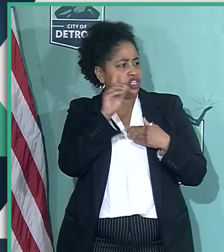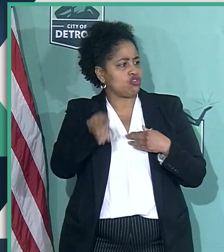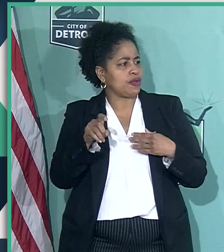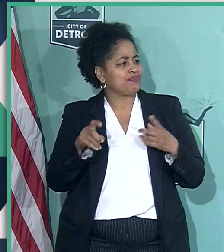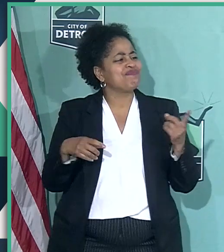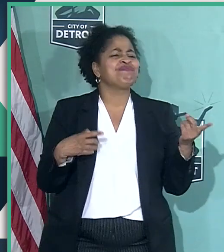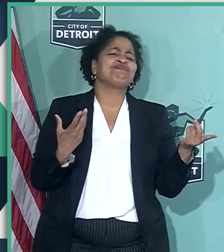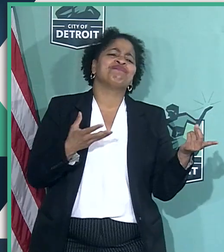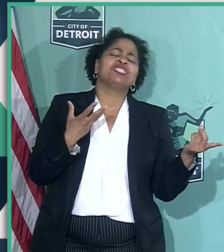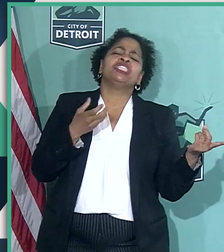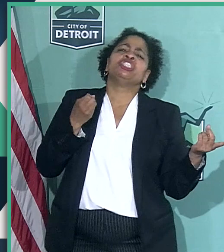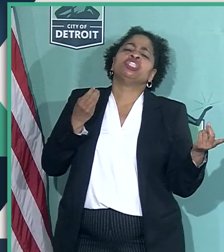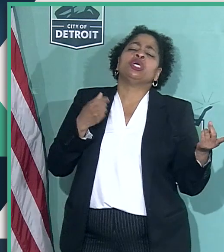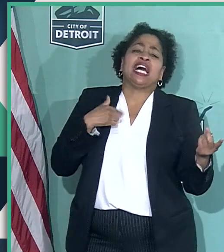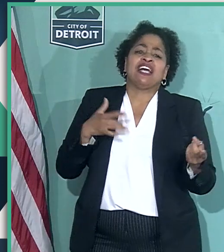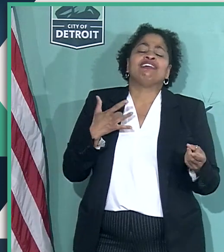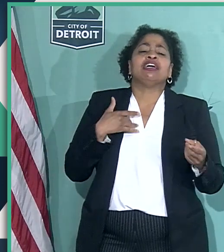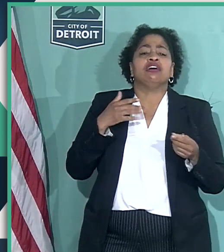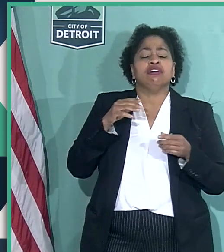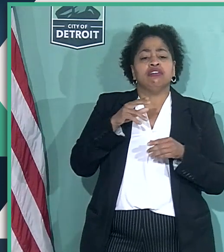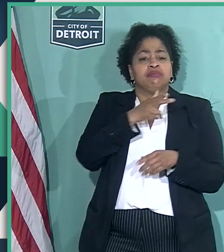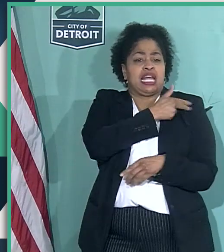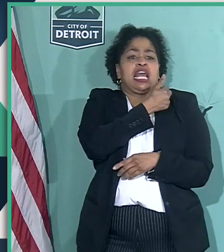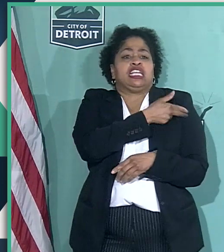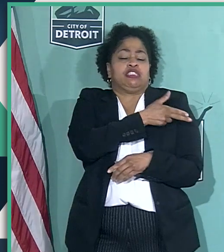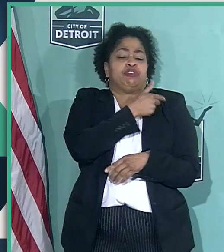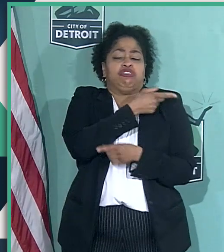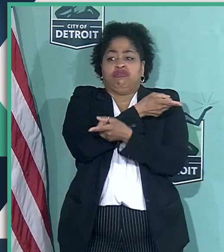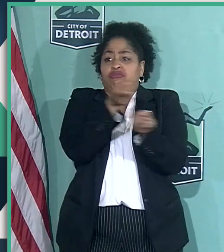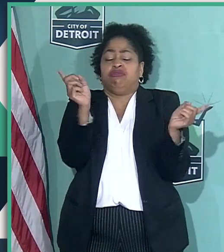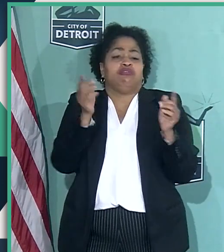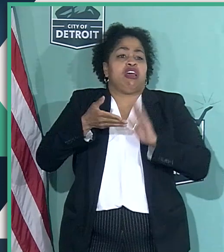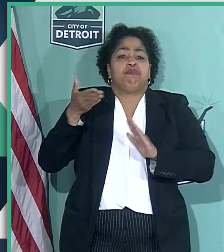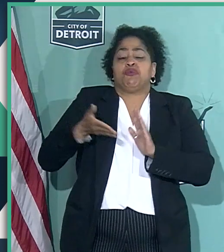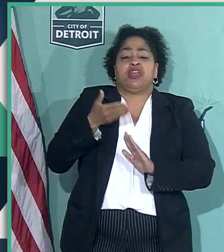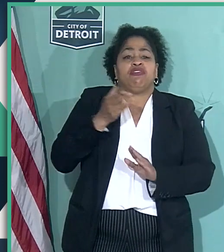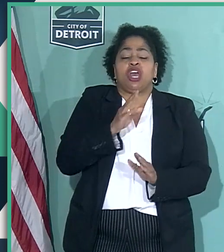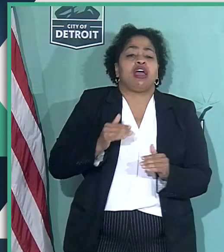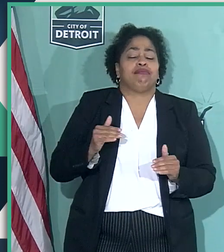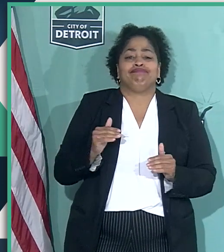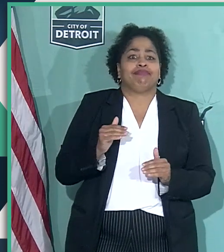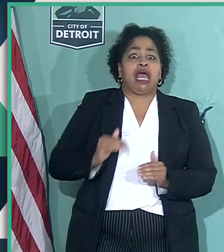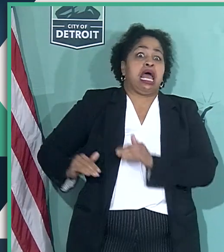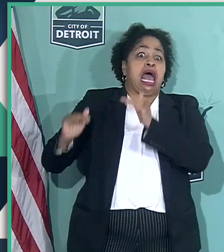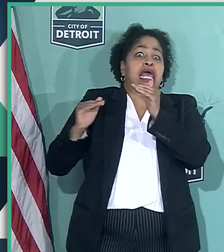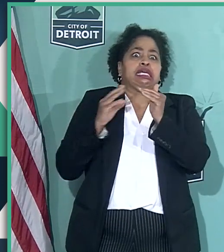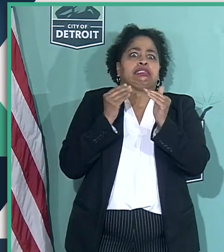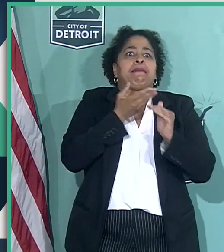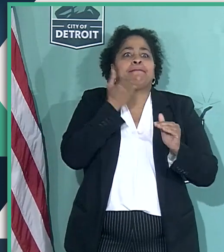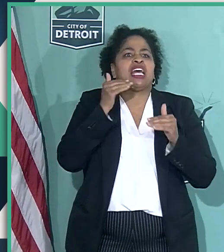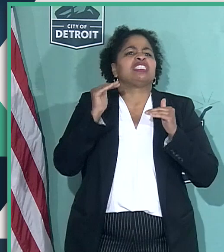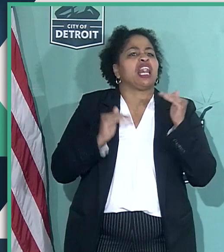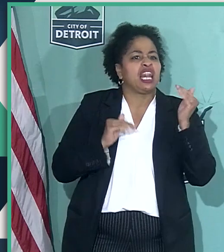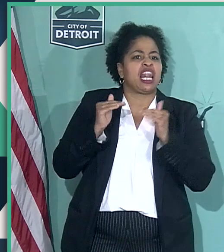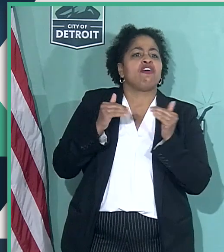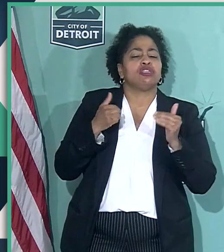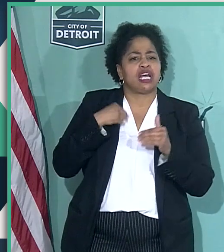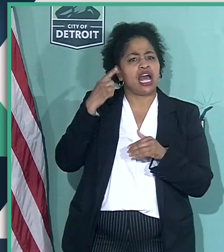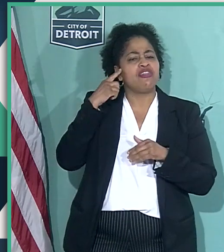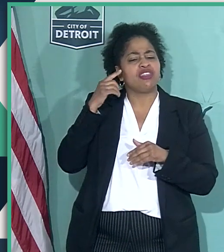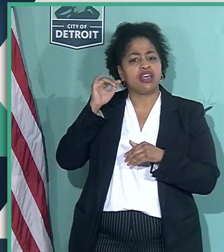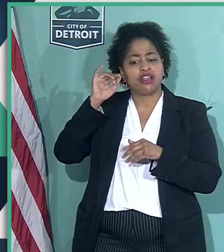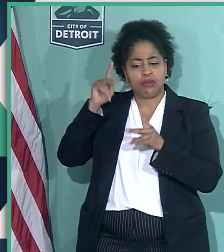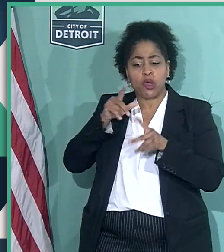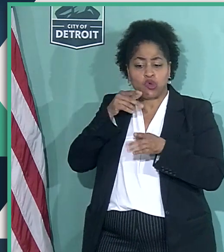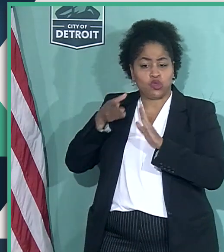mean, I think that the hospitals operated at their highest and best level, as the mayor indicated. I think Dr. Audrey Gregory has done a phenomenal job